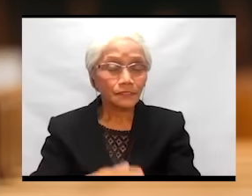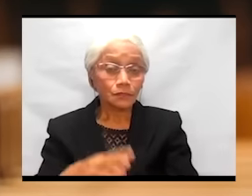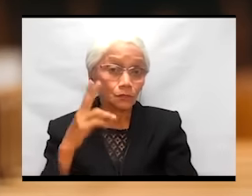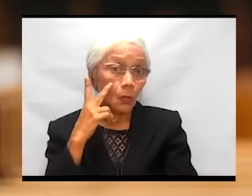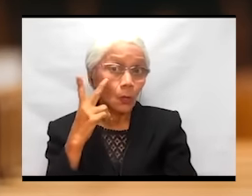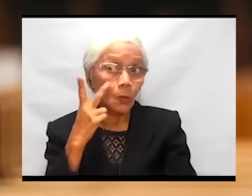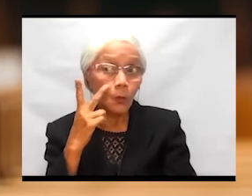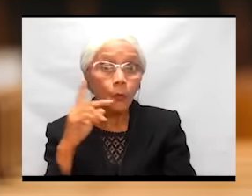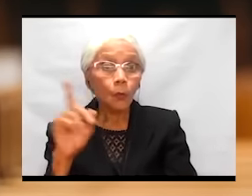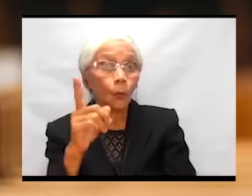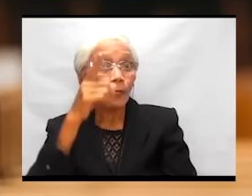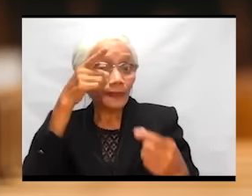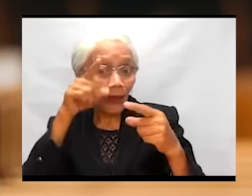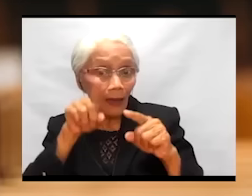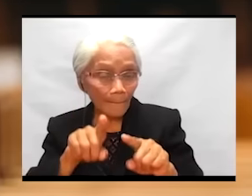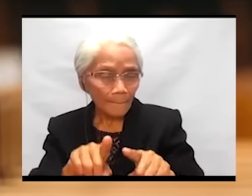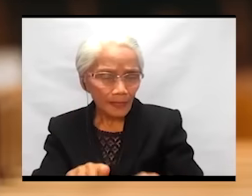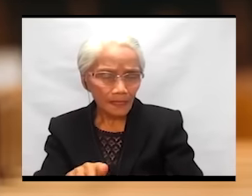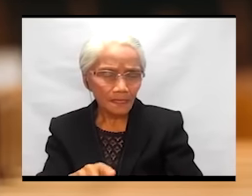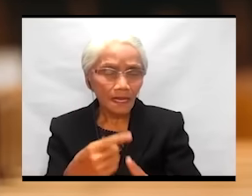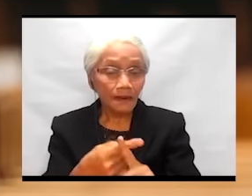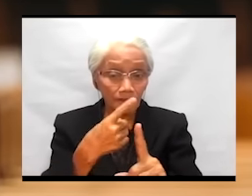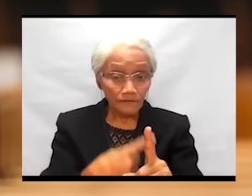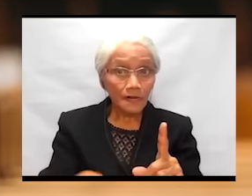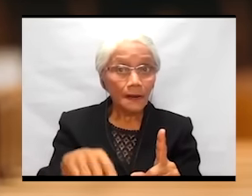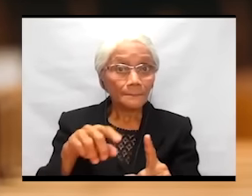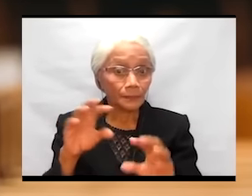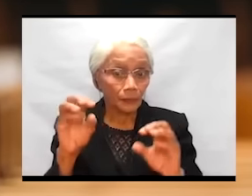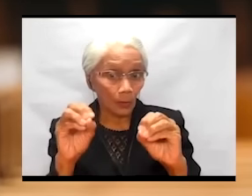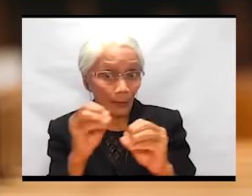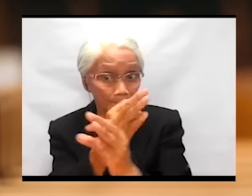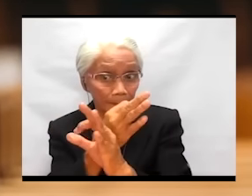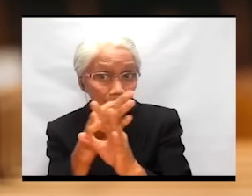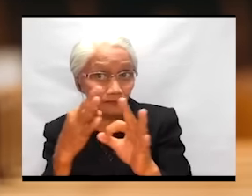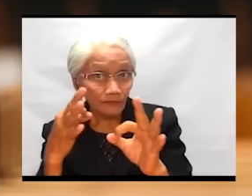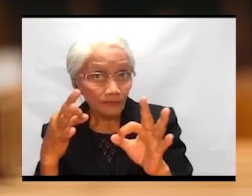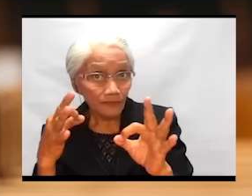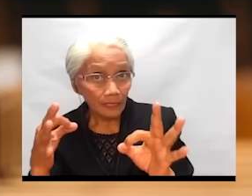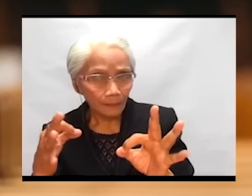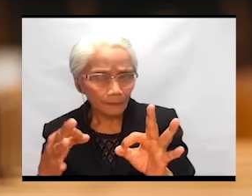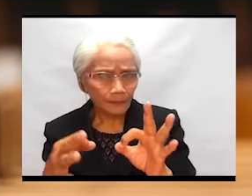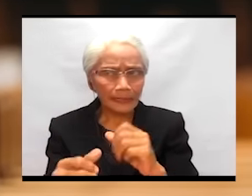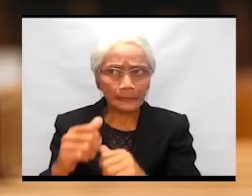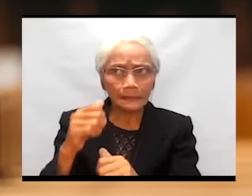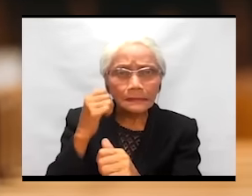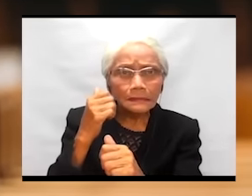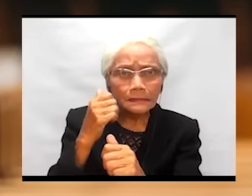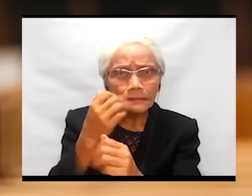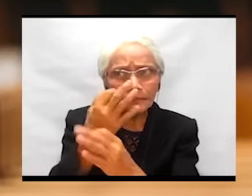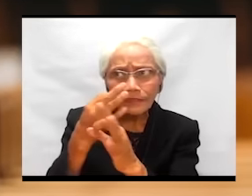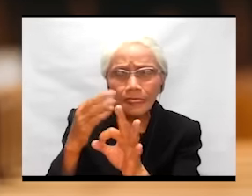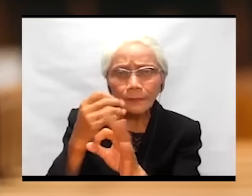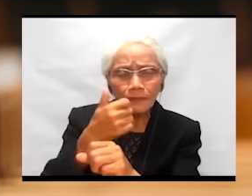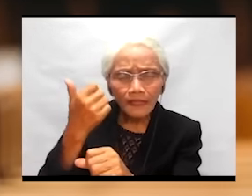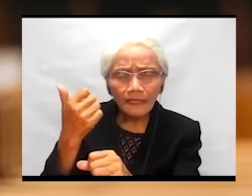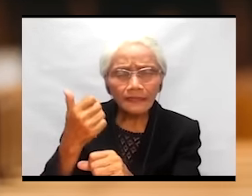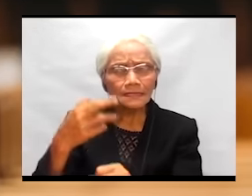does not rejoice in the freedom of others. And then realizes that, wait, we need